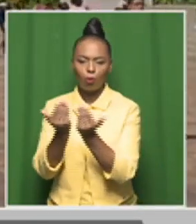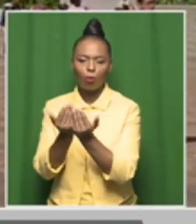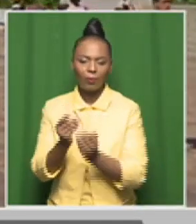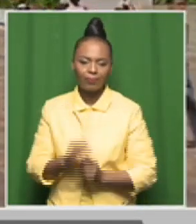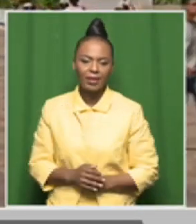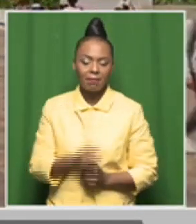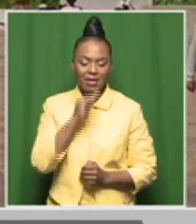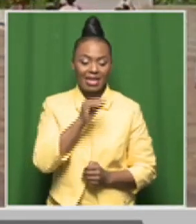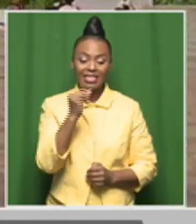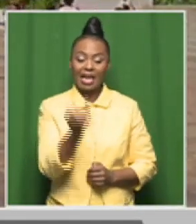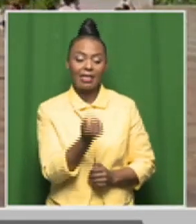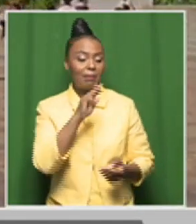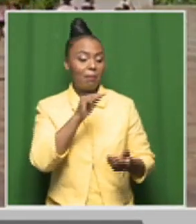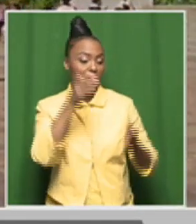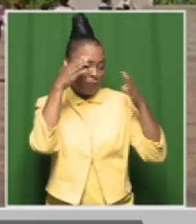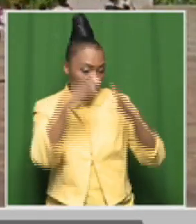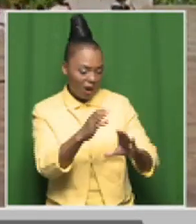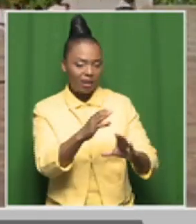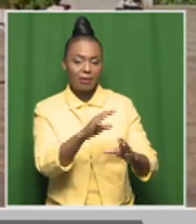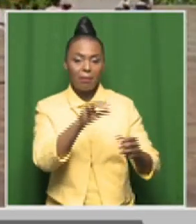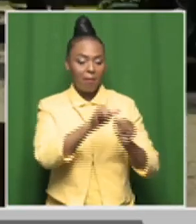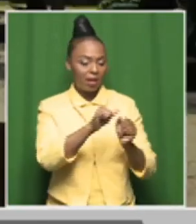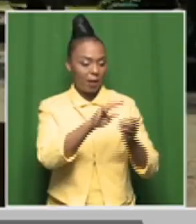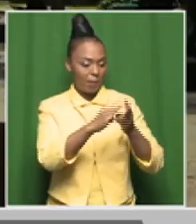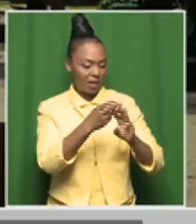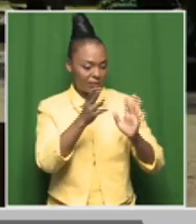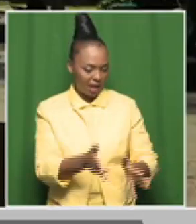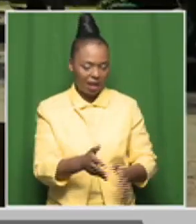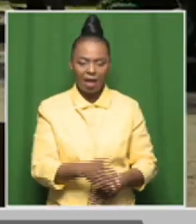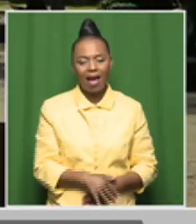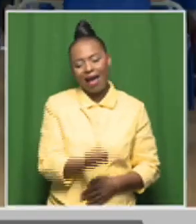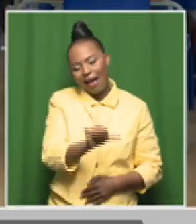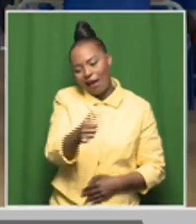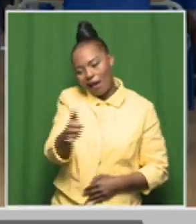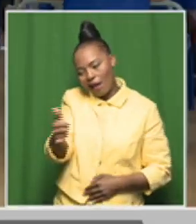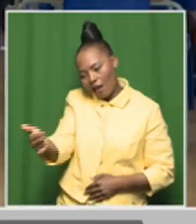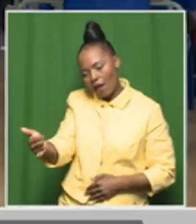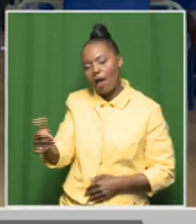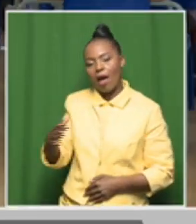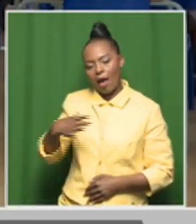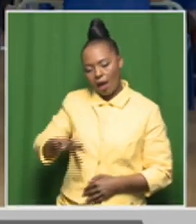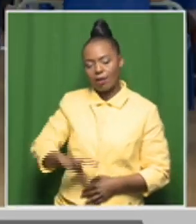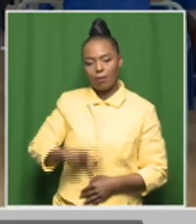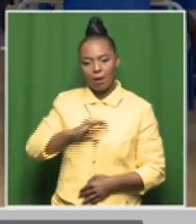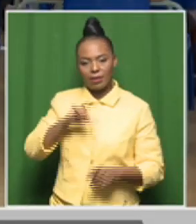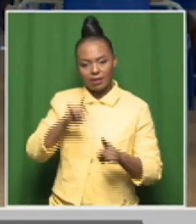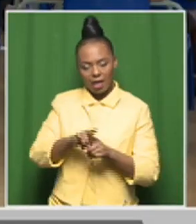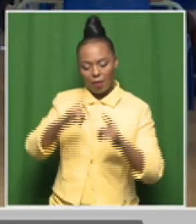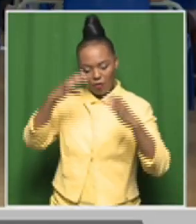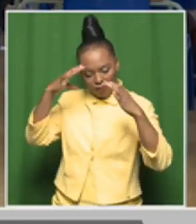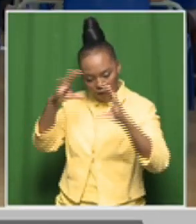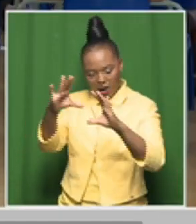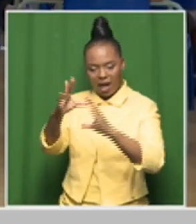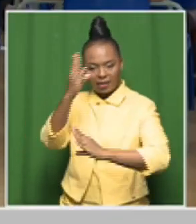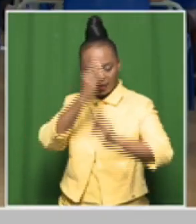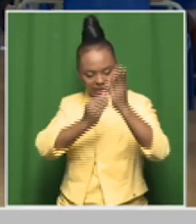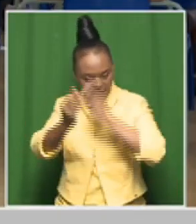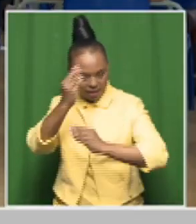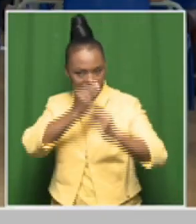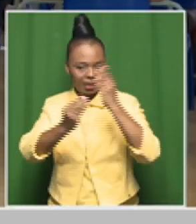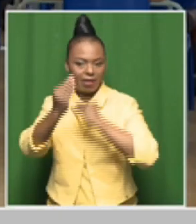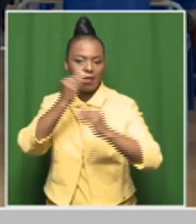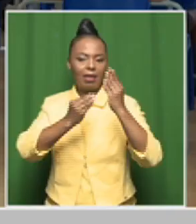better math learner, but a more self-directed and focused learner who is exciting about the learning